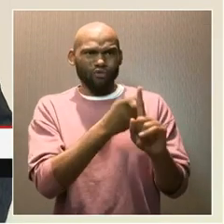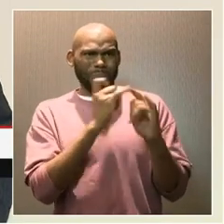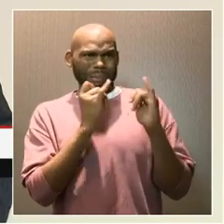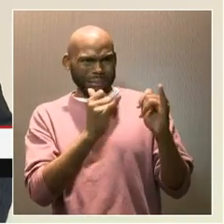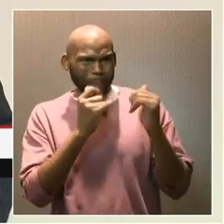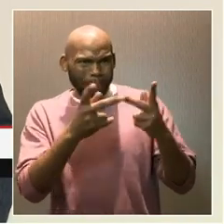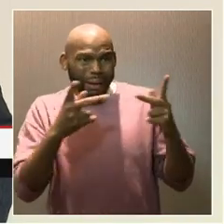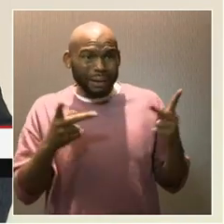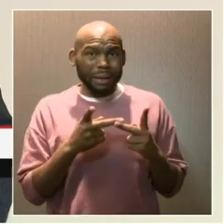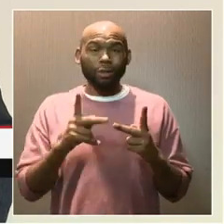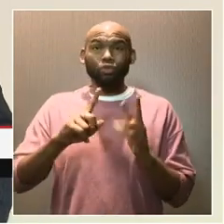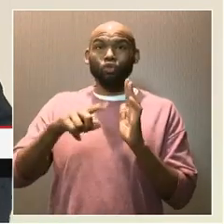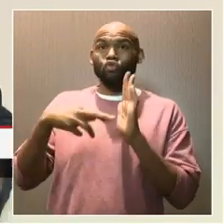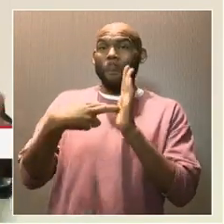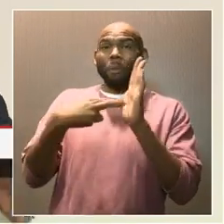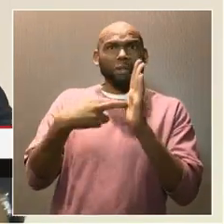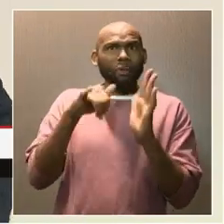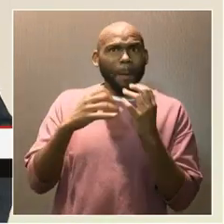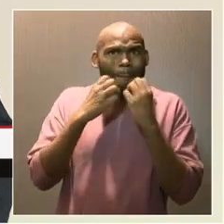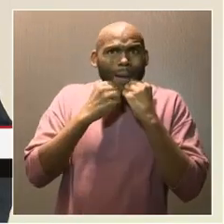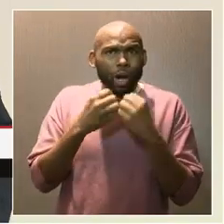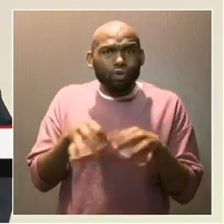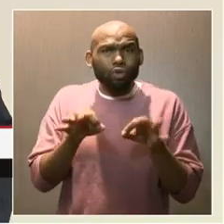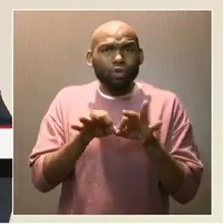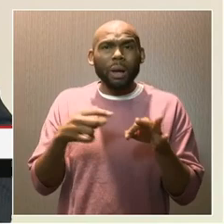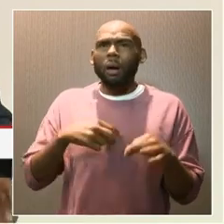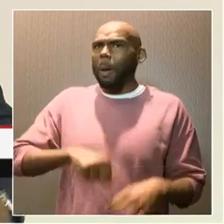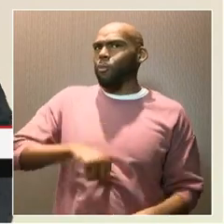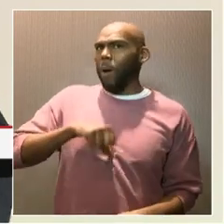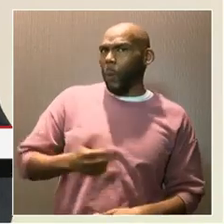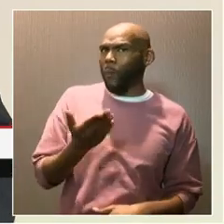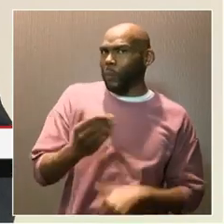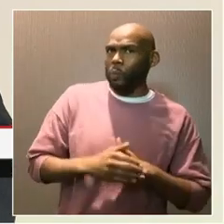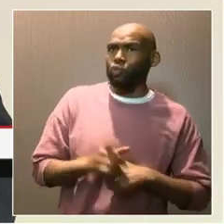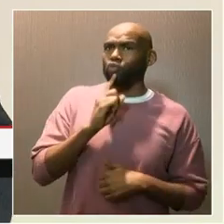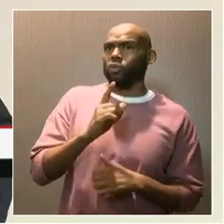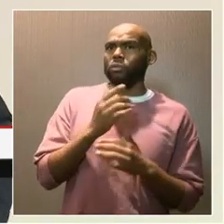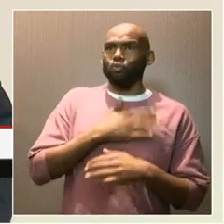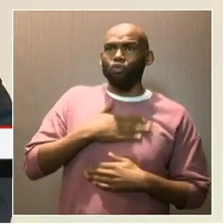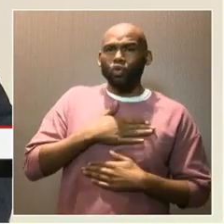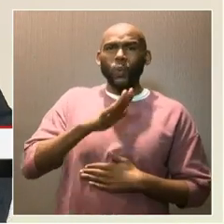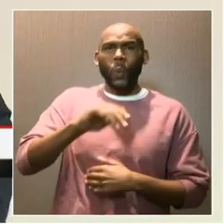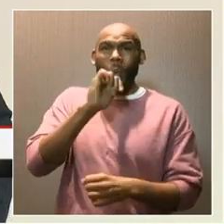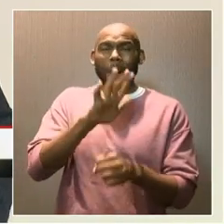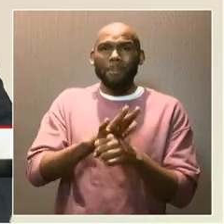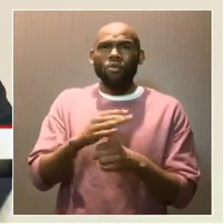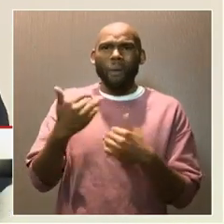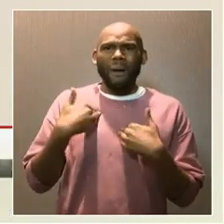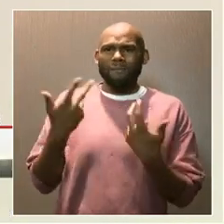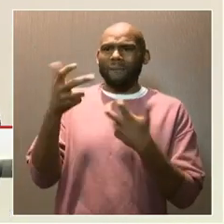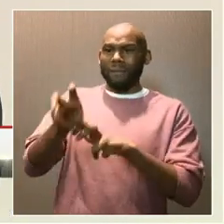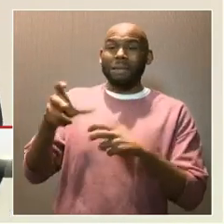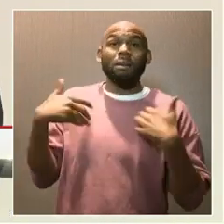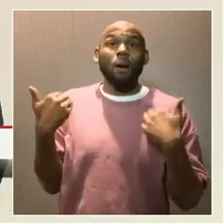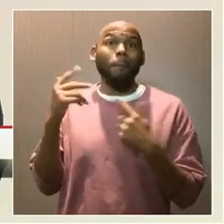representation matters. And so we're incredibly proud of you, and we appreciate the commitment that you have to young people of this city.